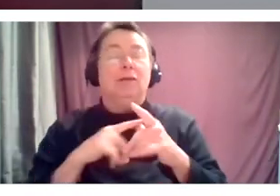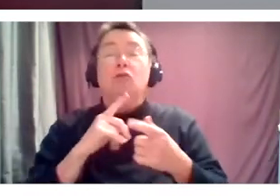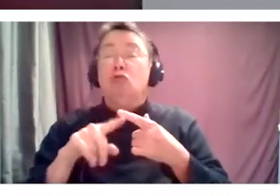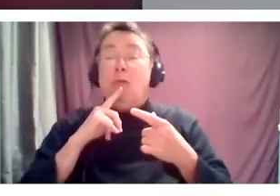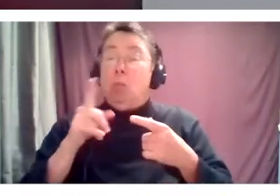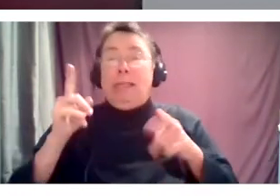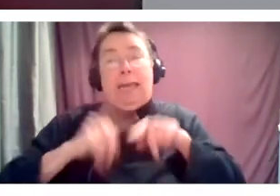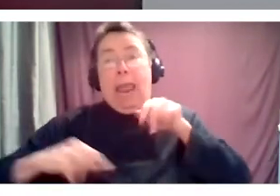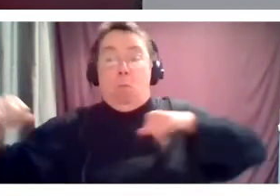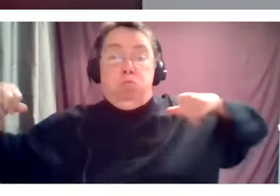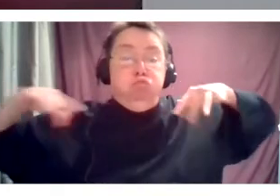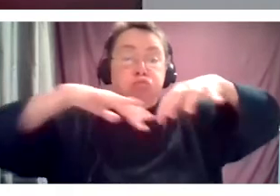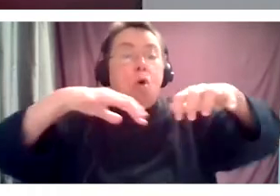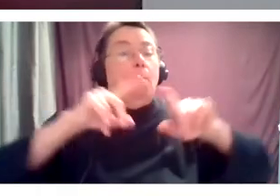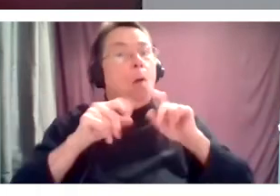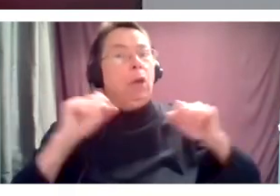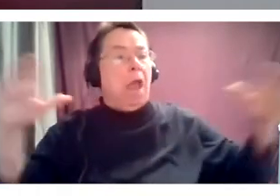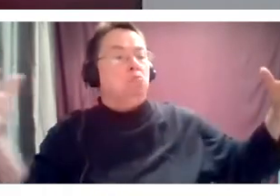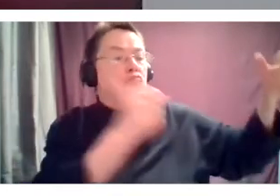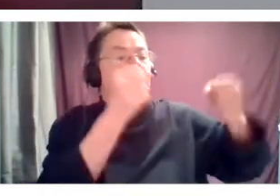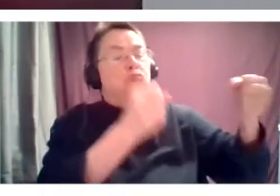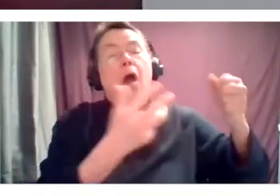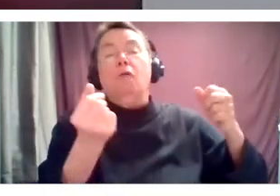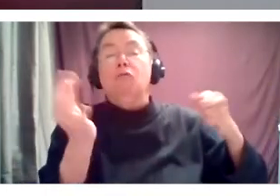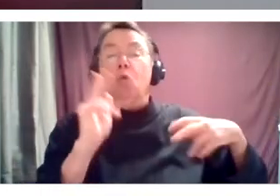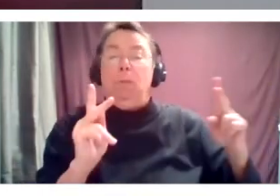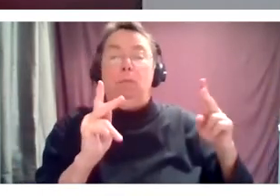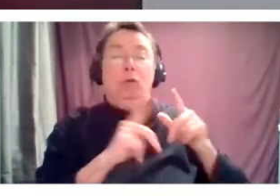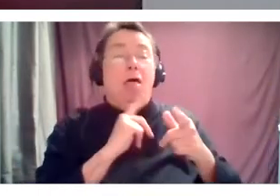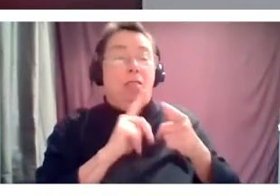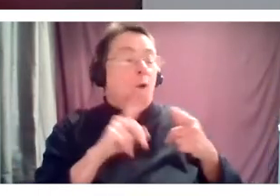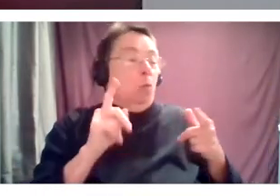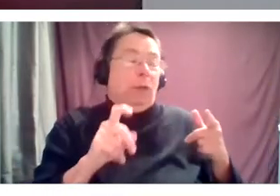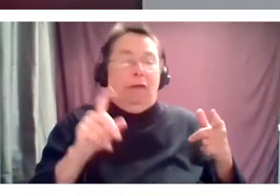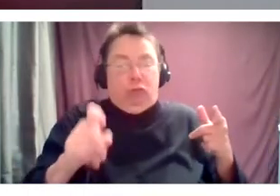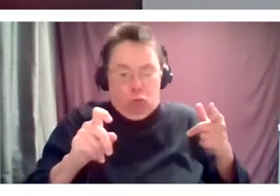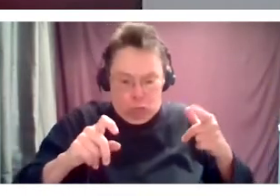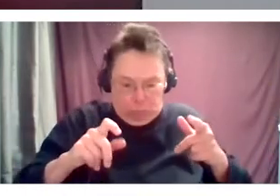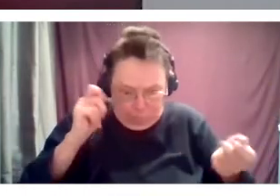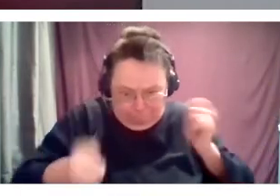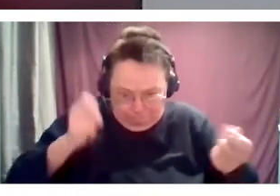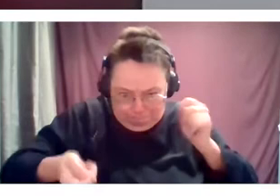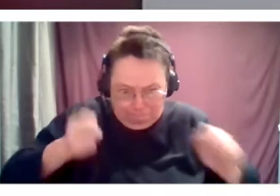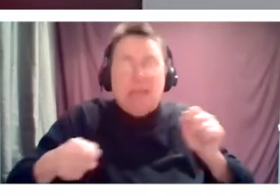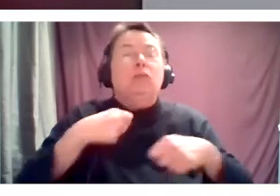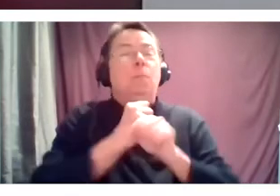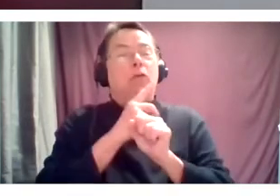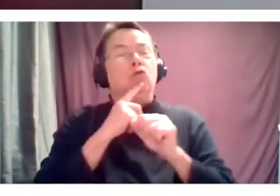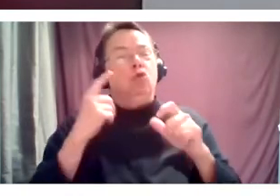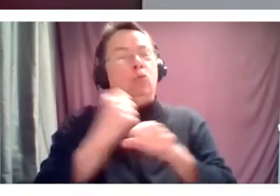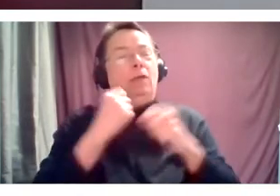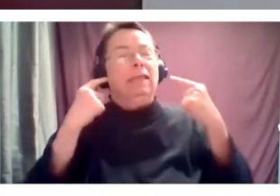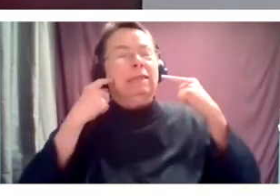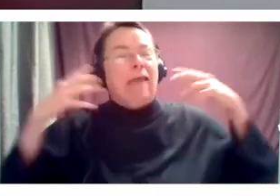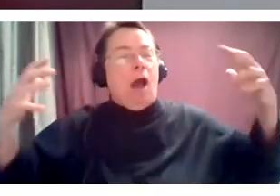at any given time. We'll need to layer heavily to get the big sound that we're used to for VOH. But we're excited about the